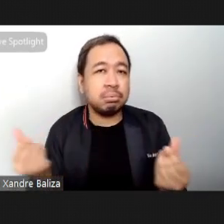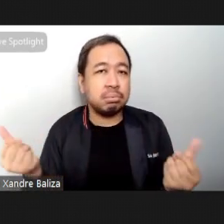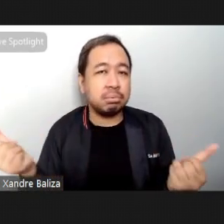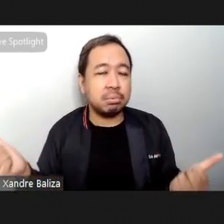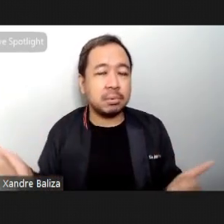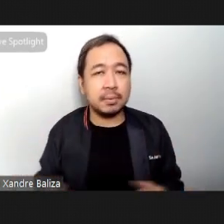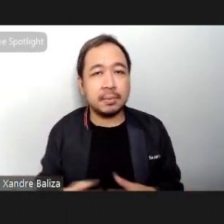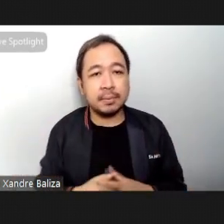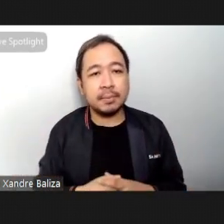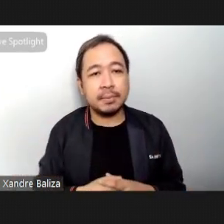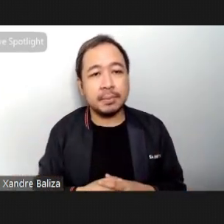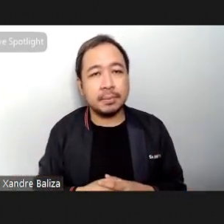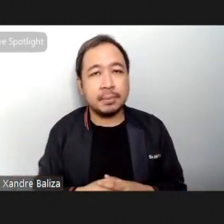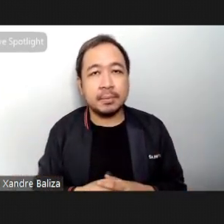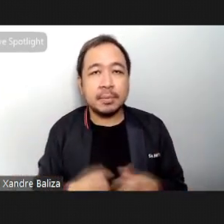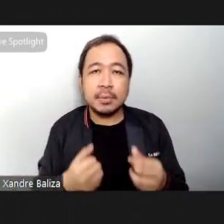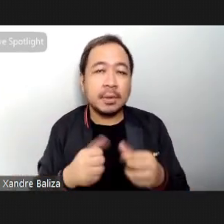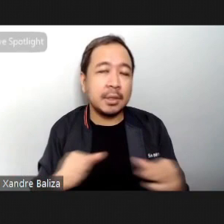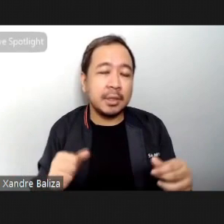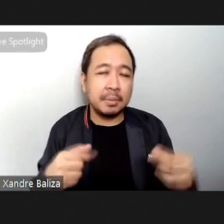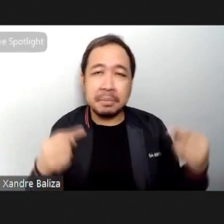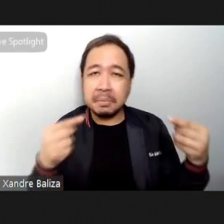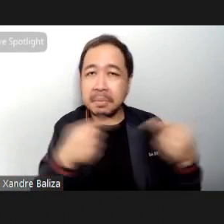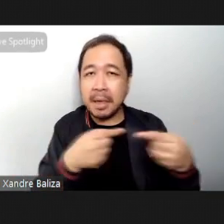And the pain on your hips.